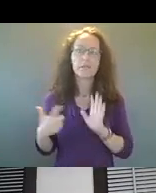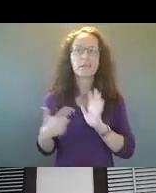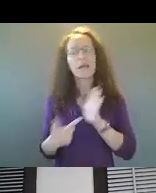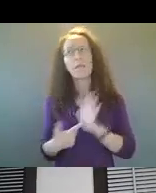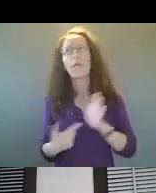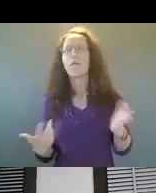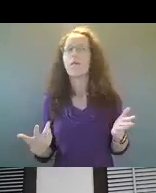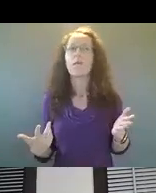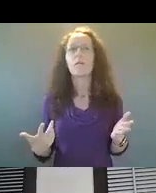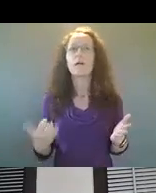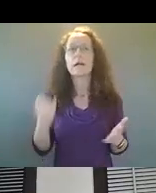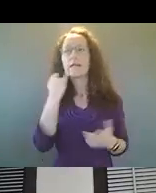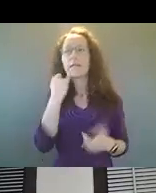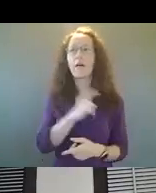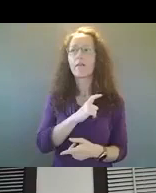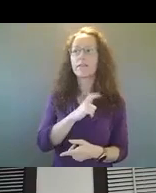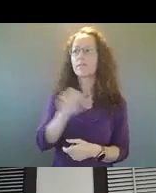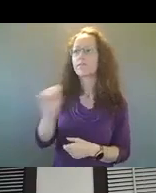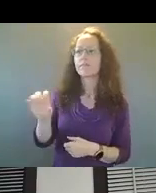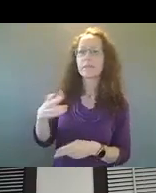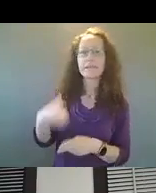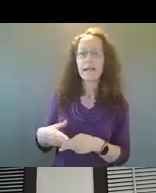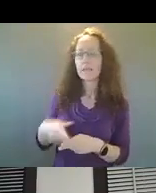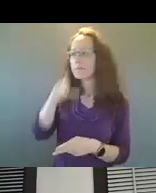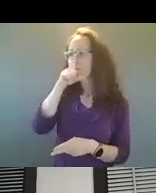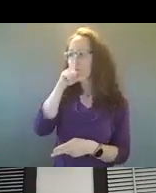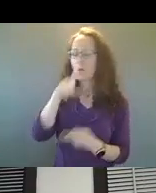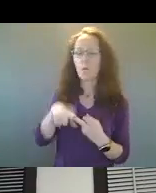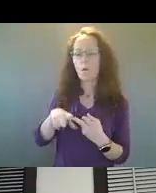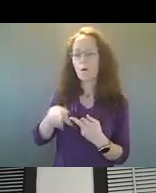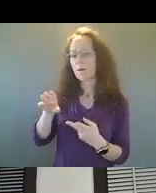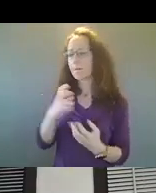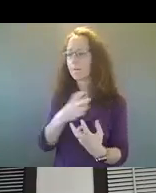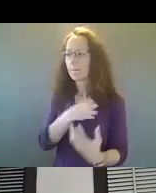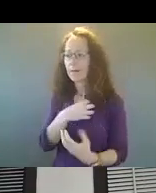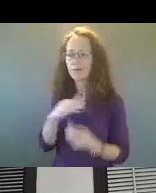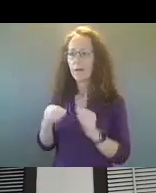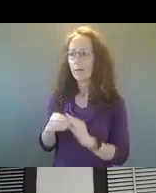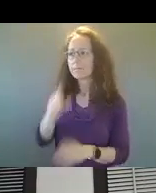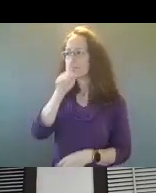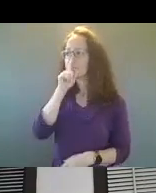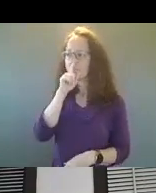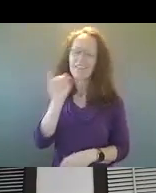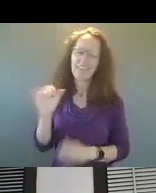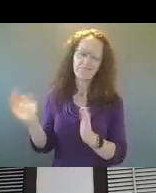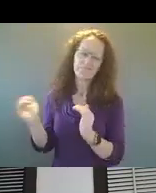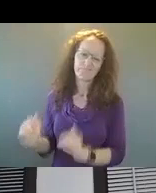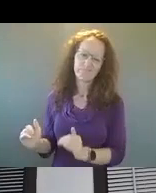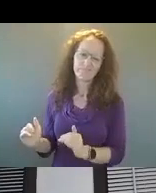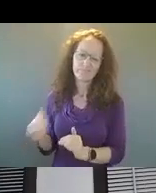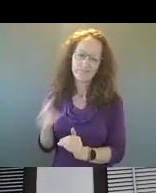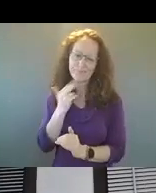I give is if an officer didn't give their name or badge number, uh, to a citizen who requested it, that is a lower level, um,